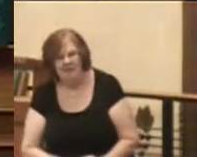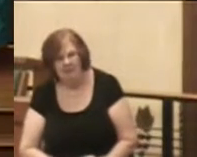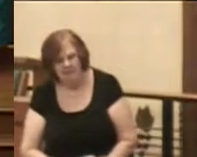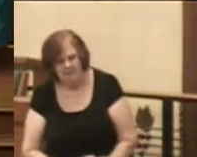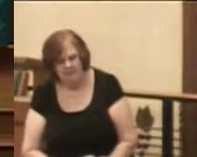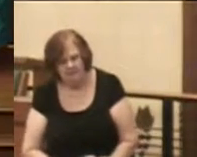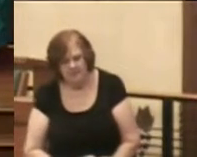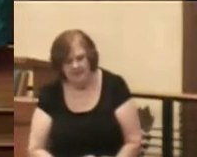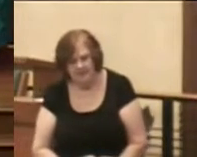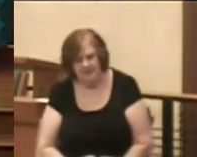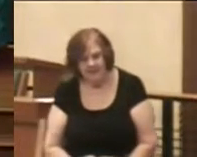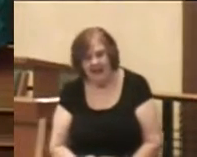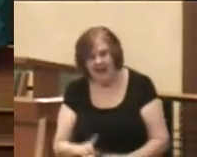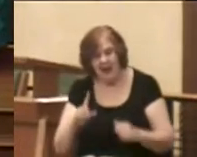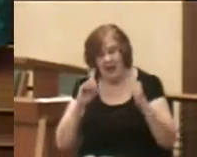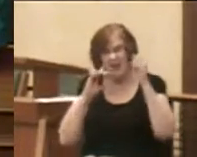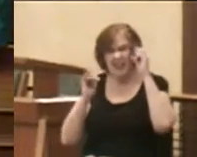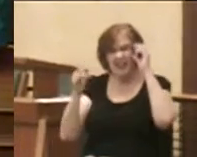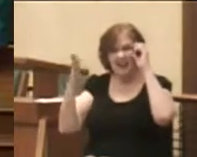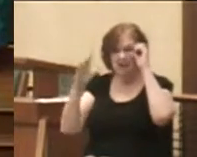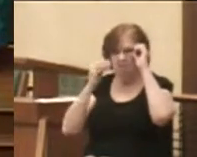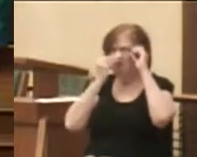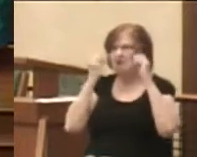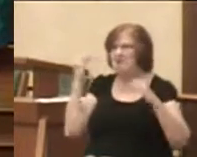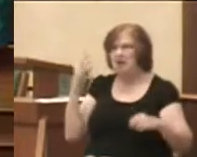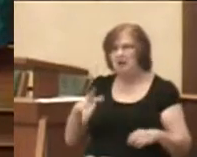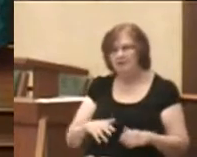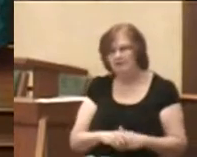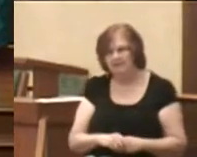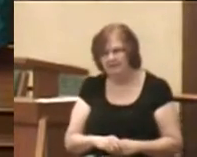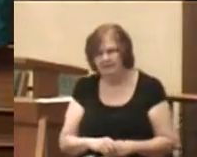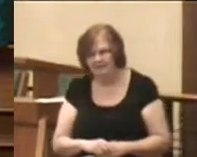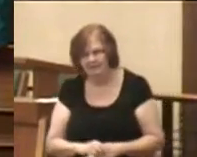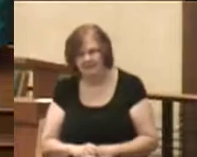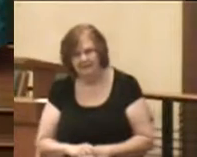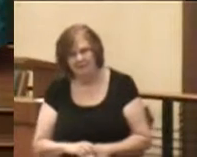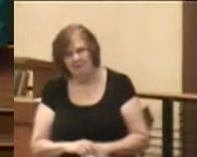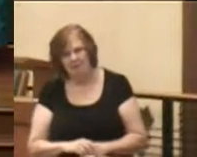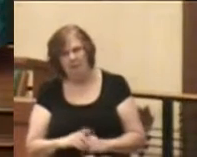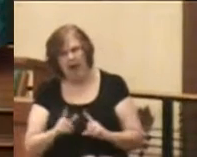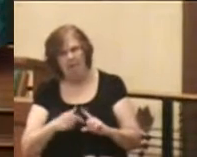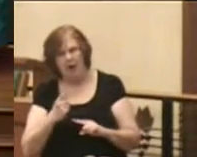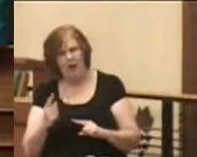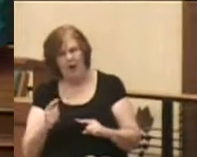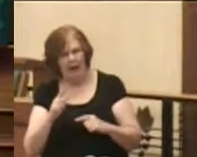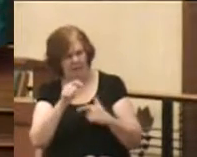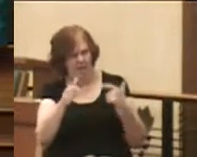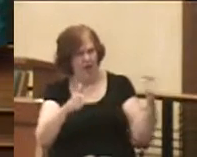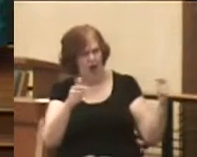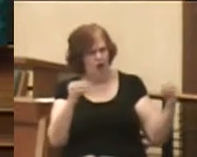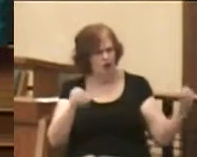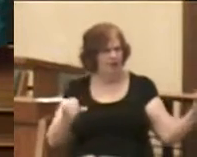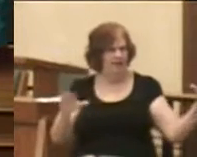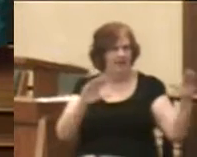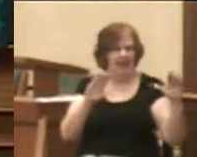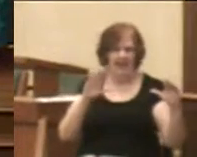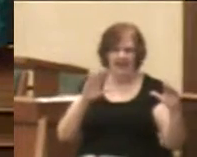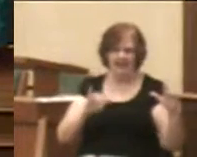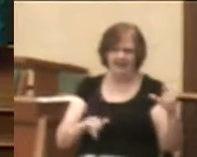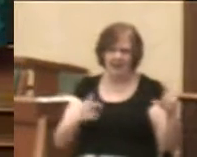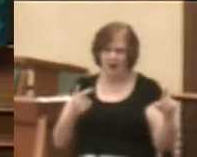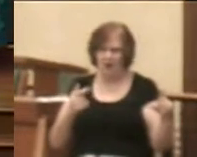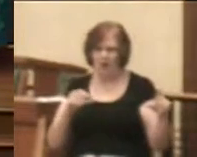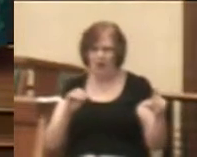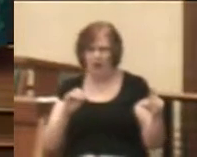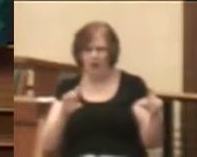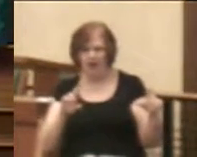You know, I don't think God really cares about the large land holdings of Gordon